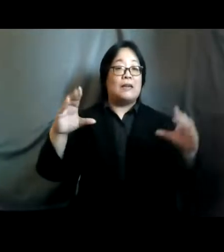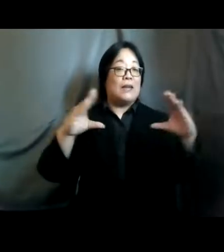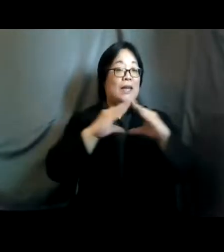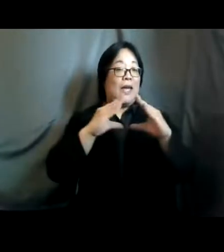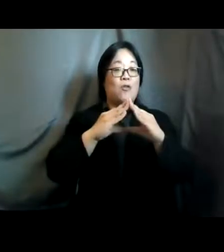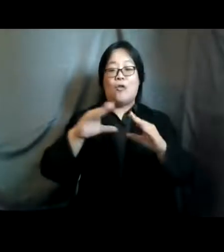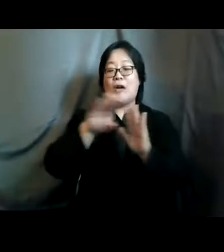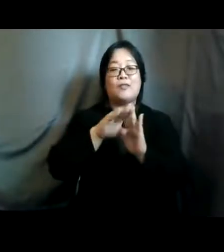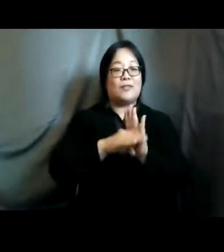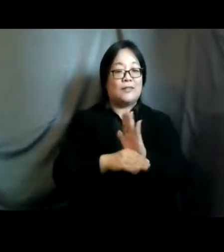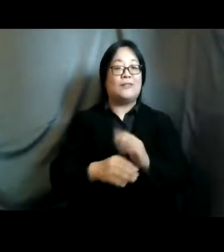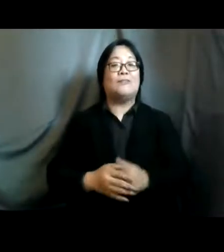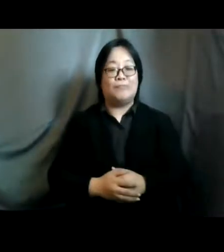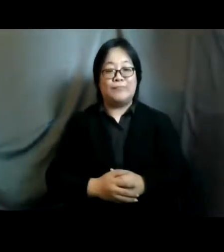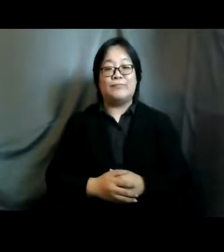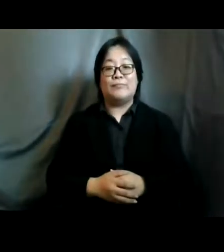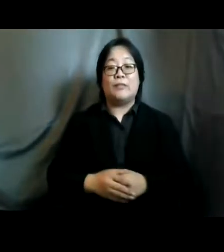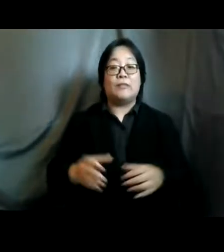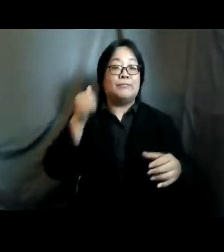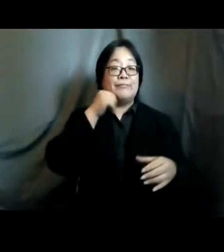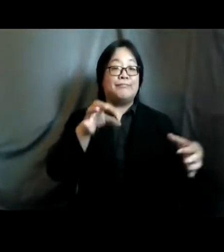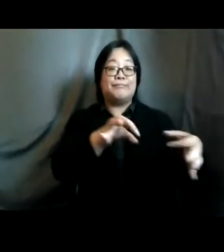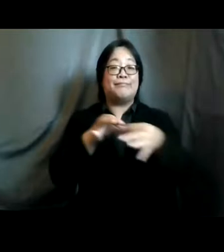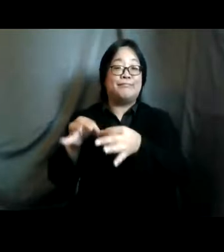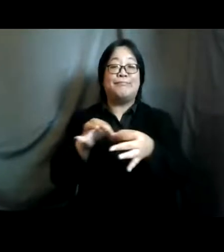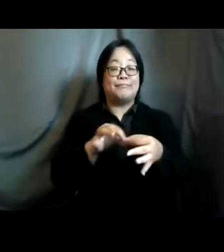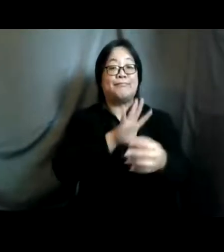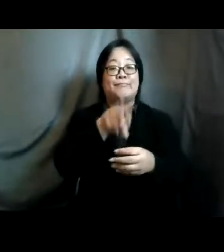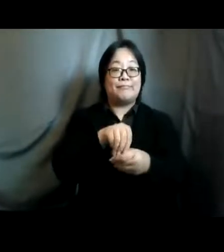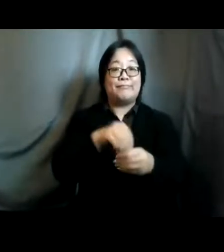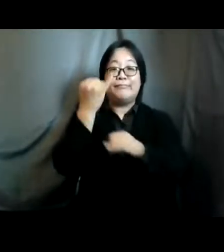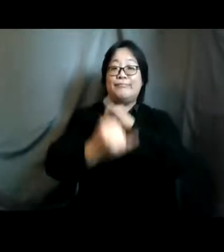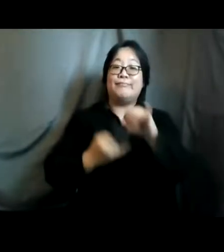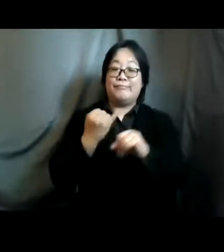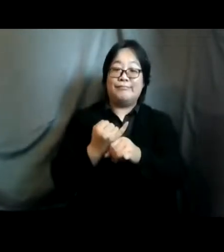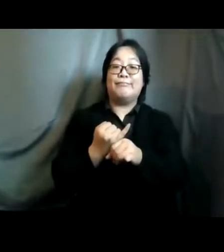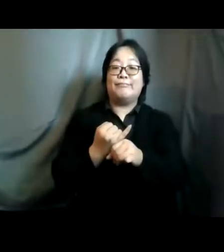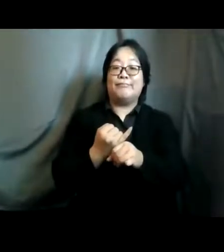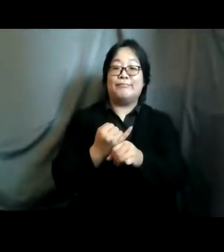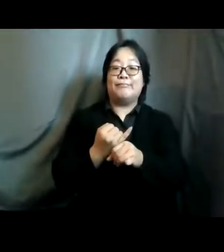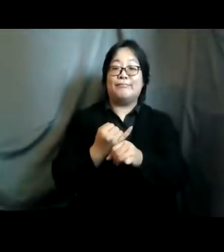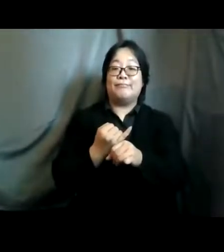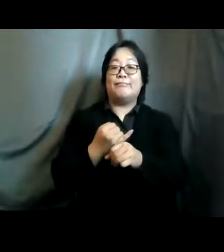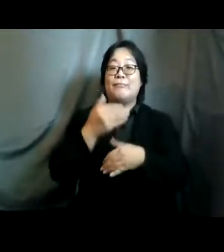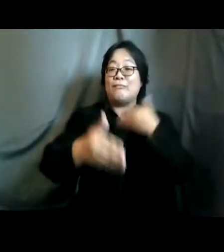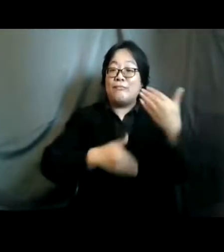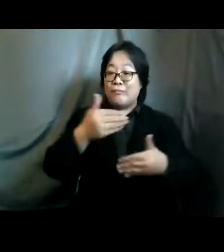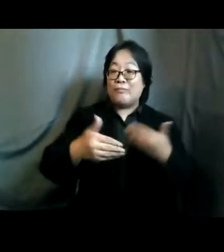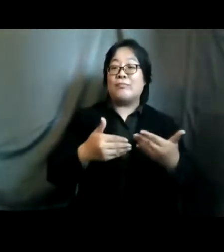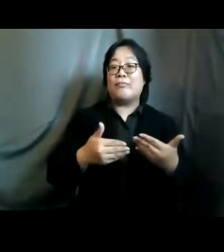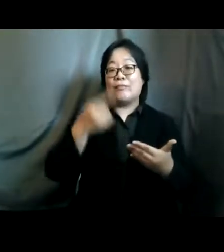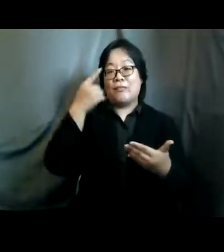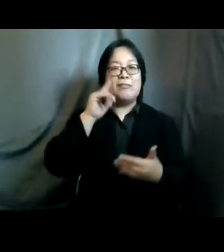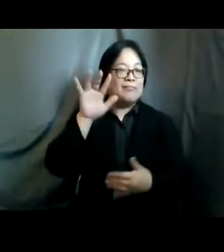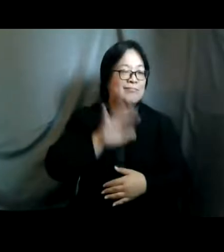um the feminist movement has been intervening in this international uh um document uh making processes uh for almost